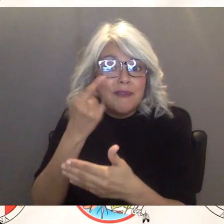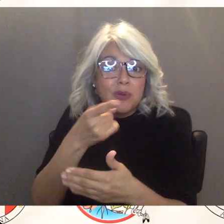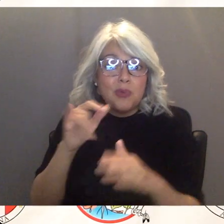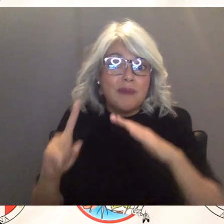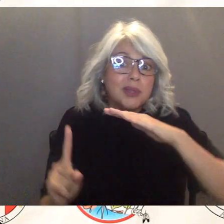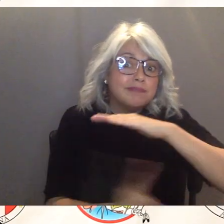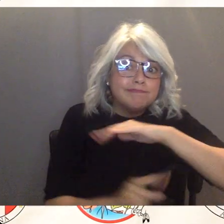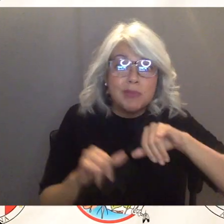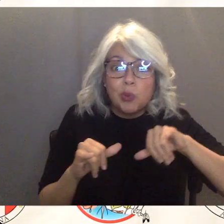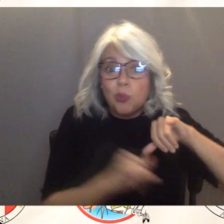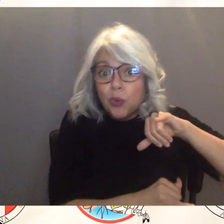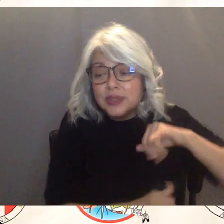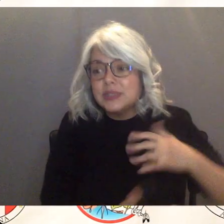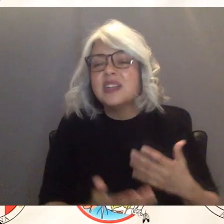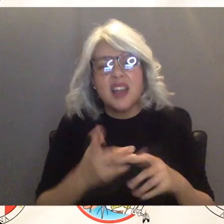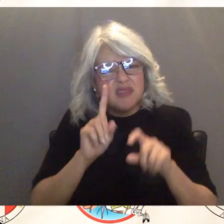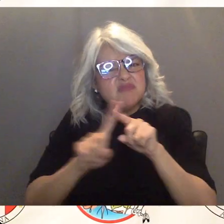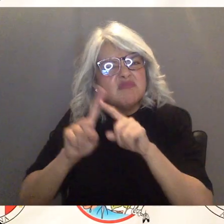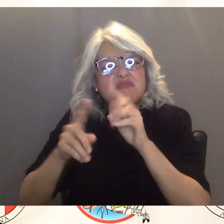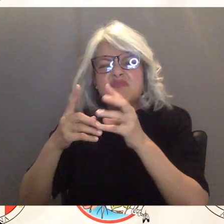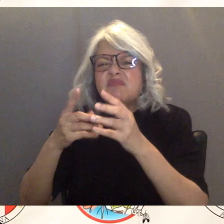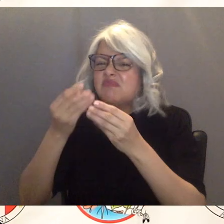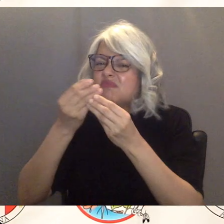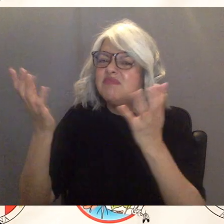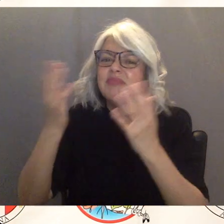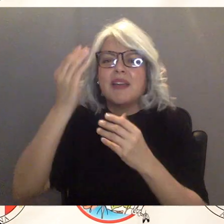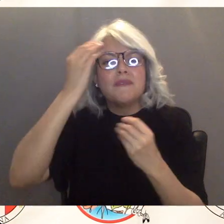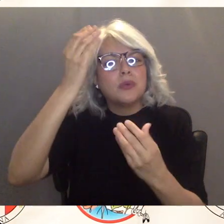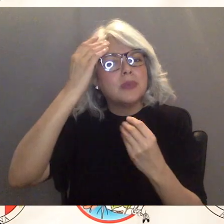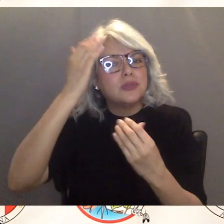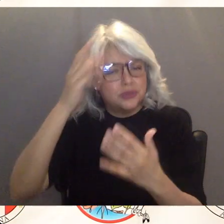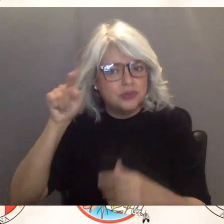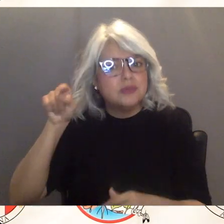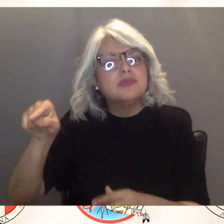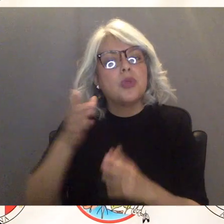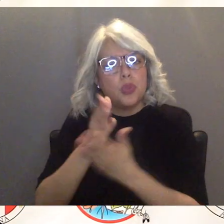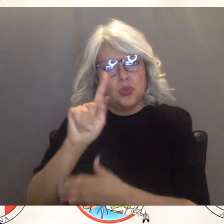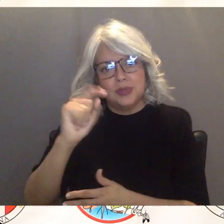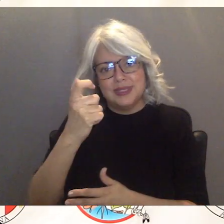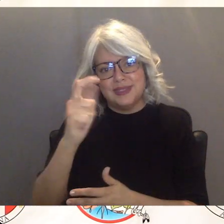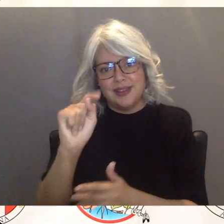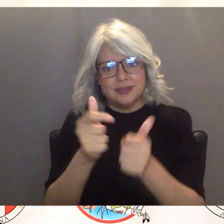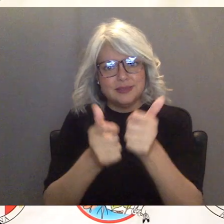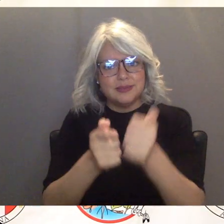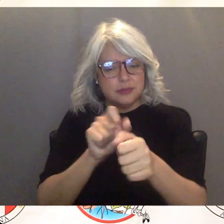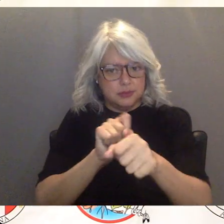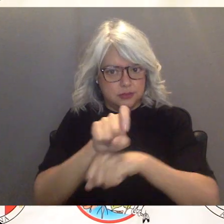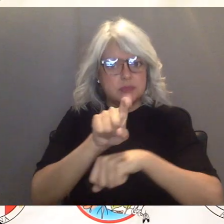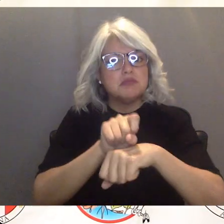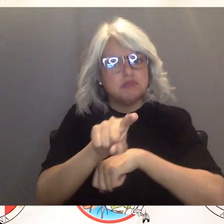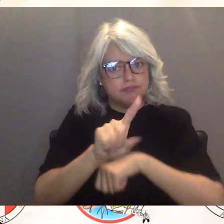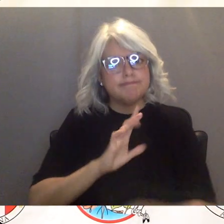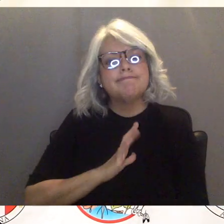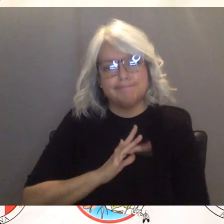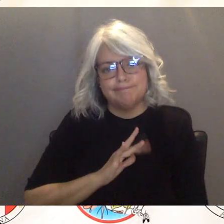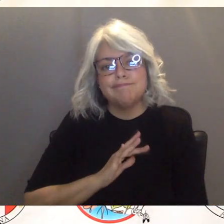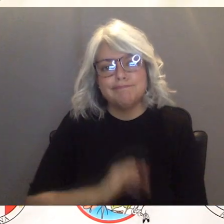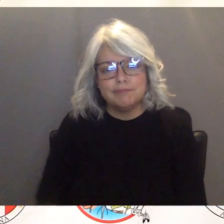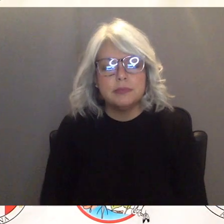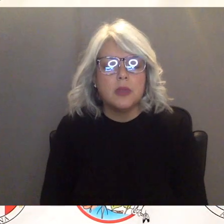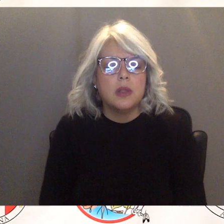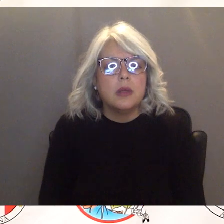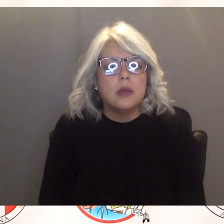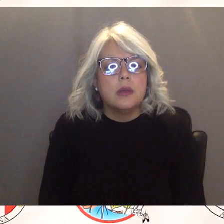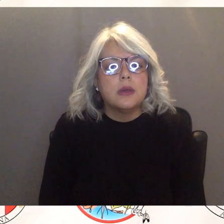information is put out um through that mass messaging system there um i'd also like to um